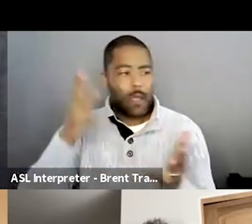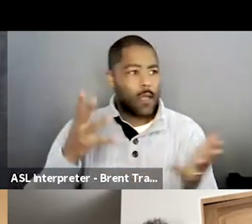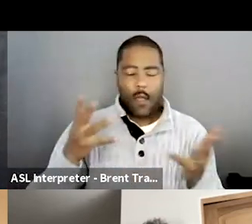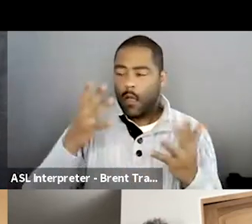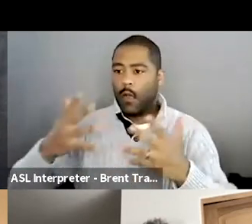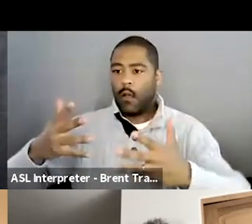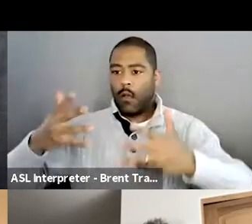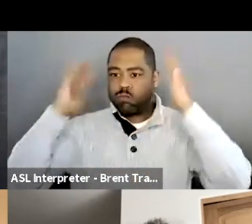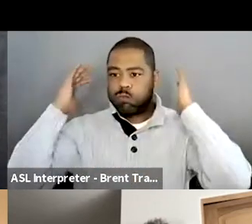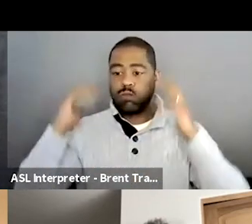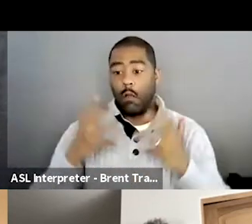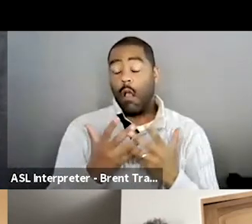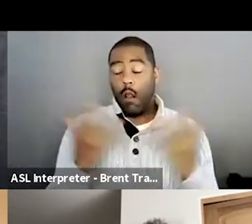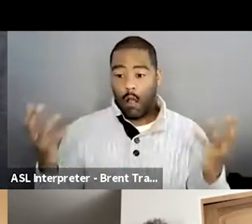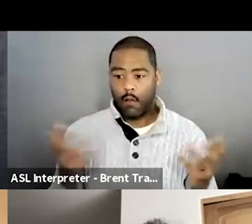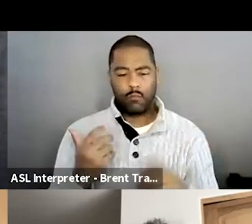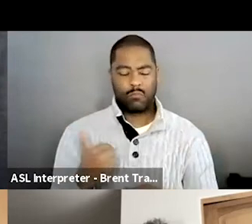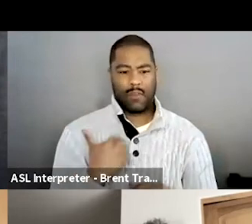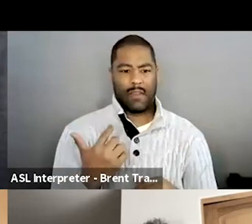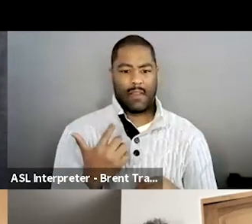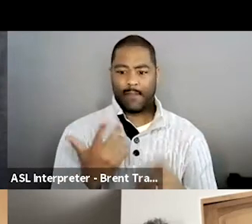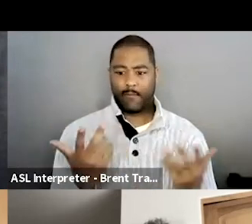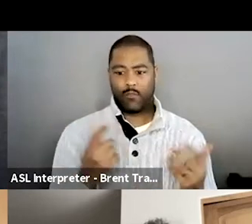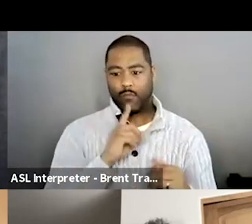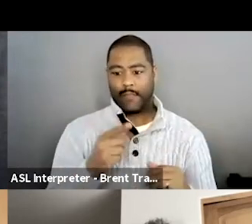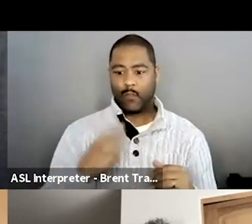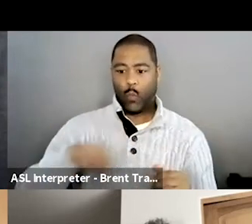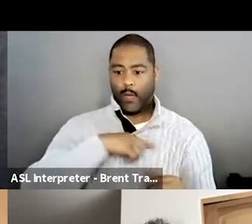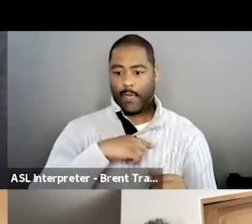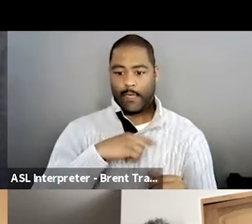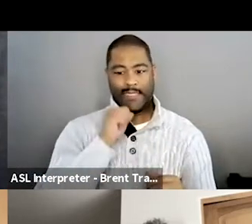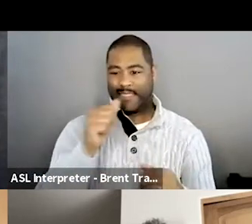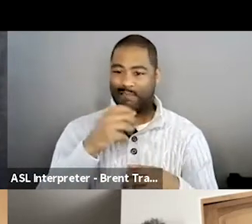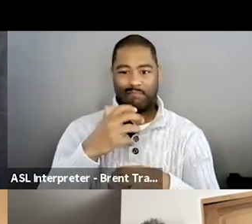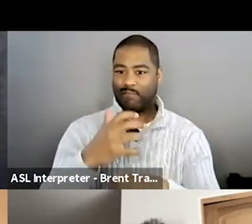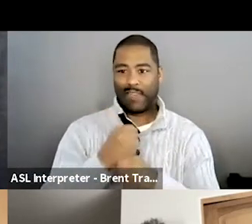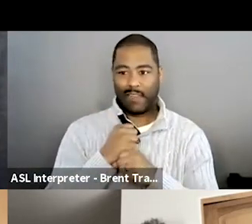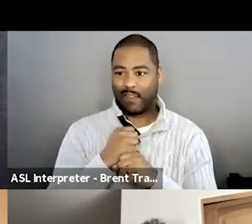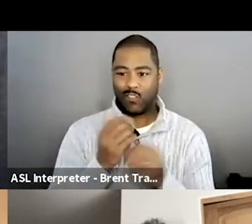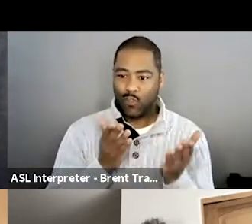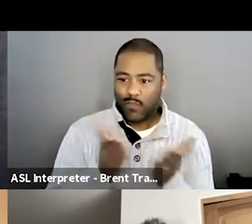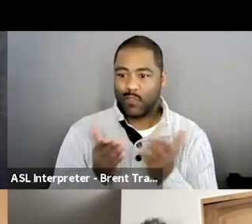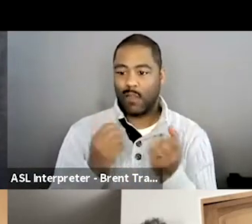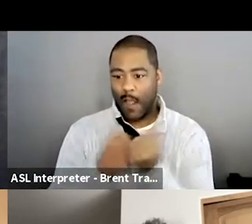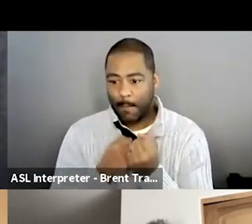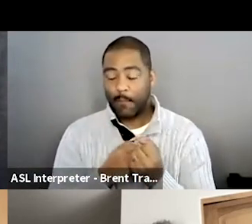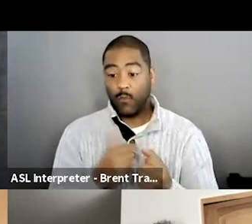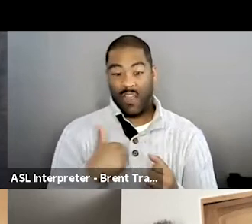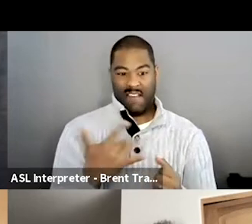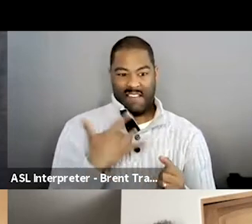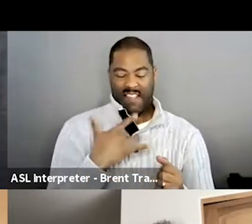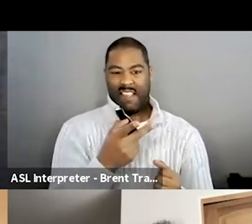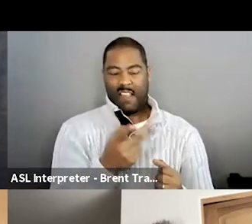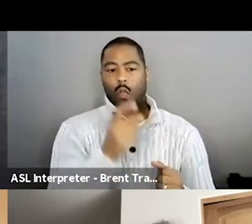from psychological, you know, um, help and assessments and benefited from being able to just